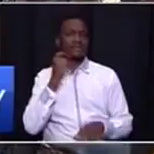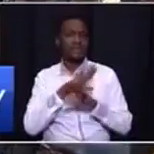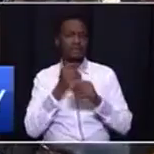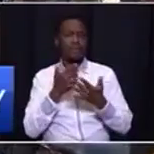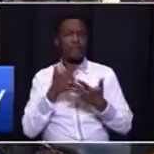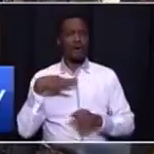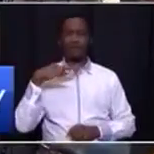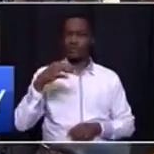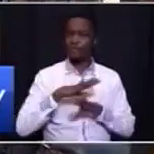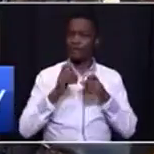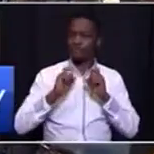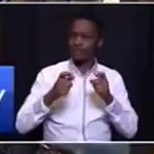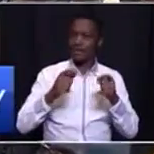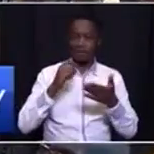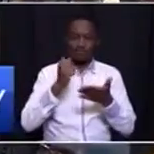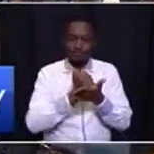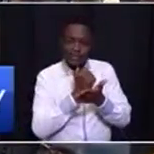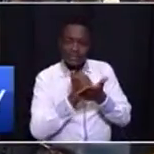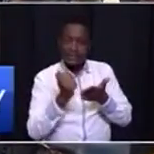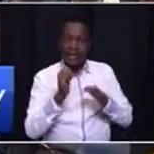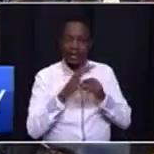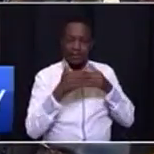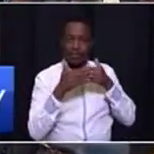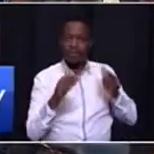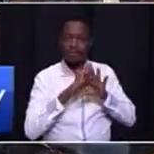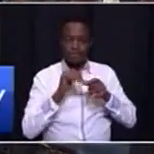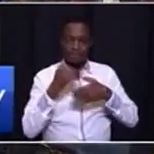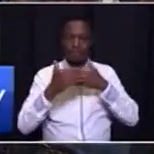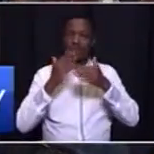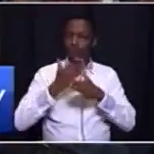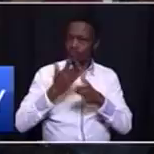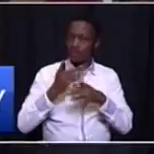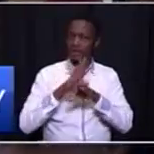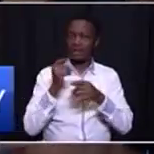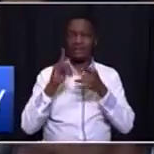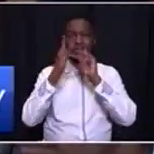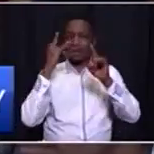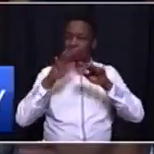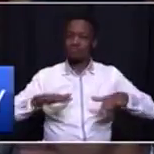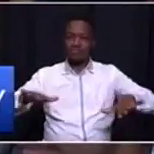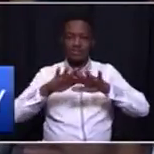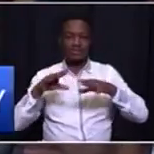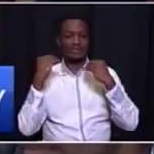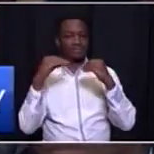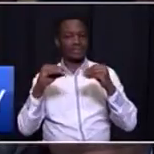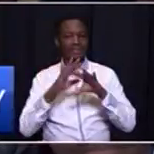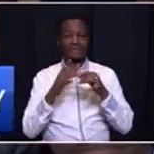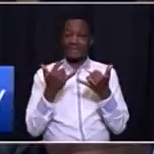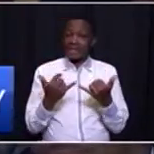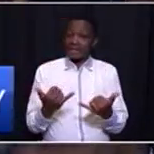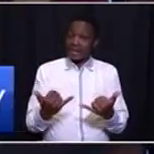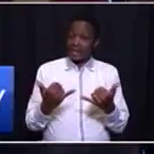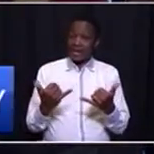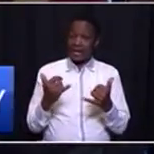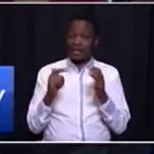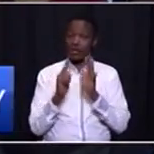and quicker to register, open and operate a township business. The current bylaws